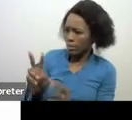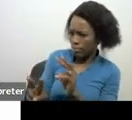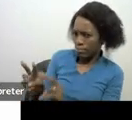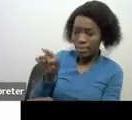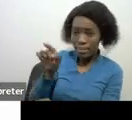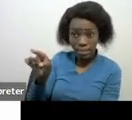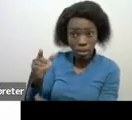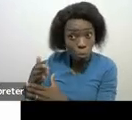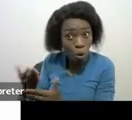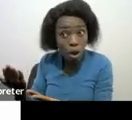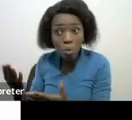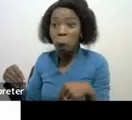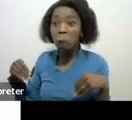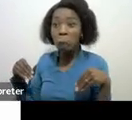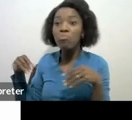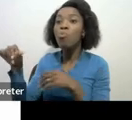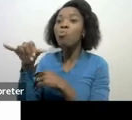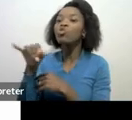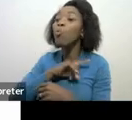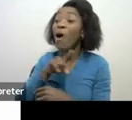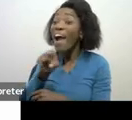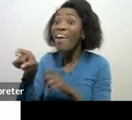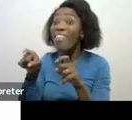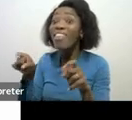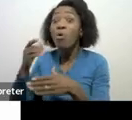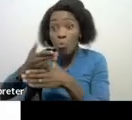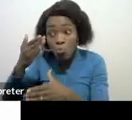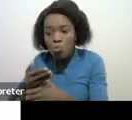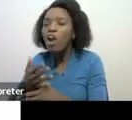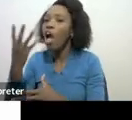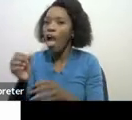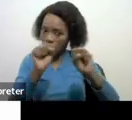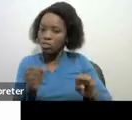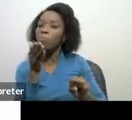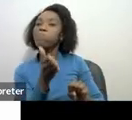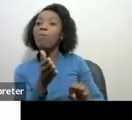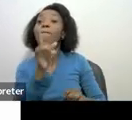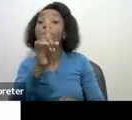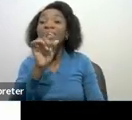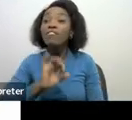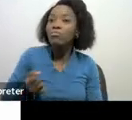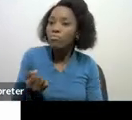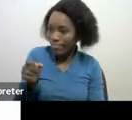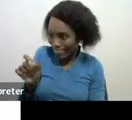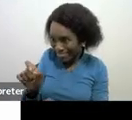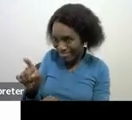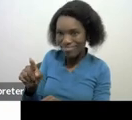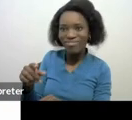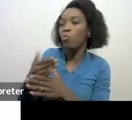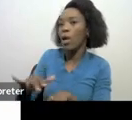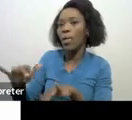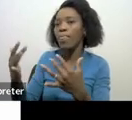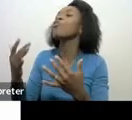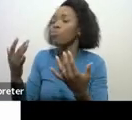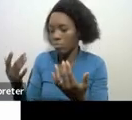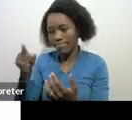we have the record of them on our systems if your spousal is not working then they will have that benefit of that as